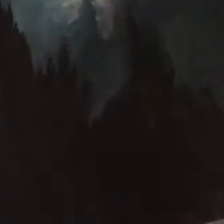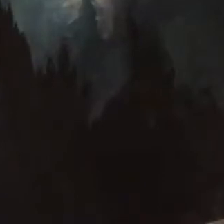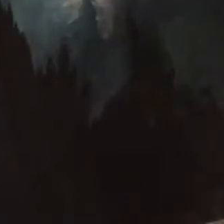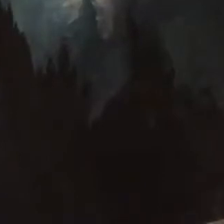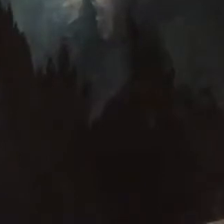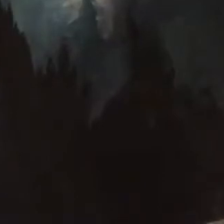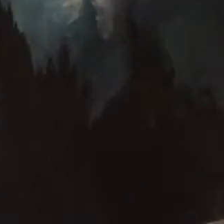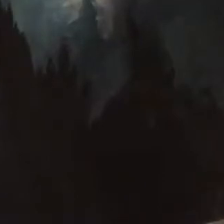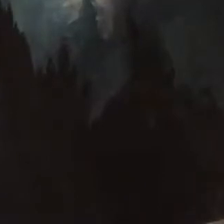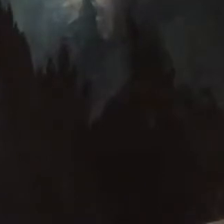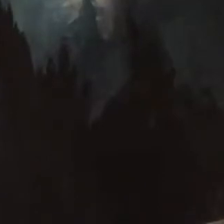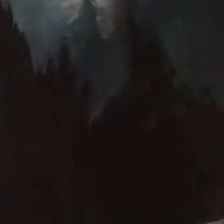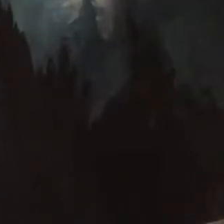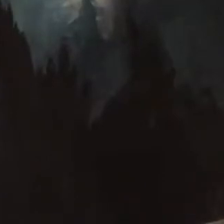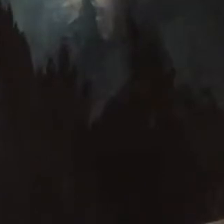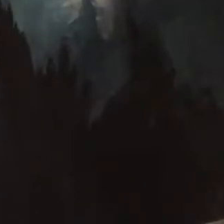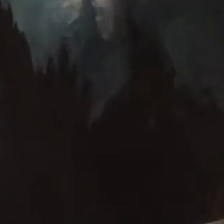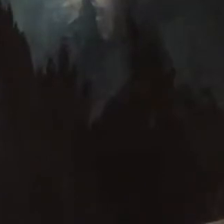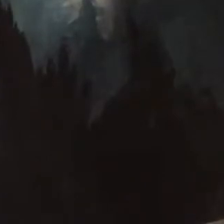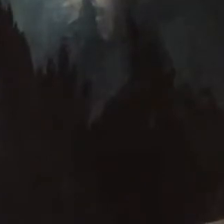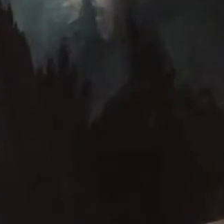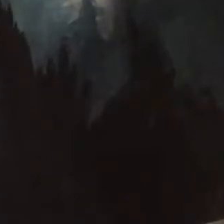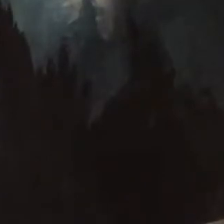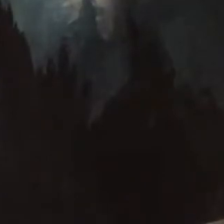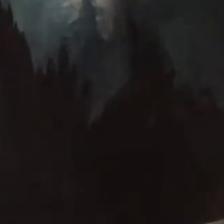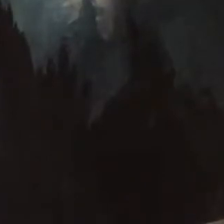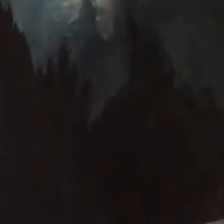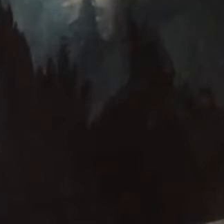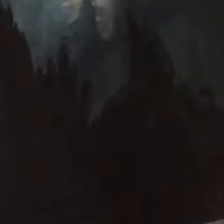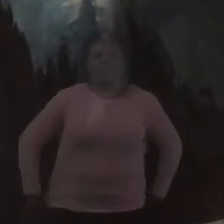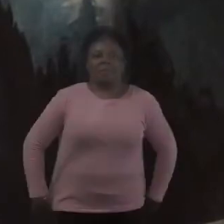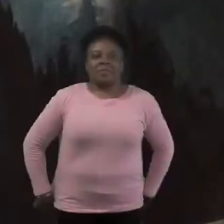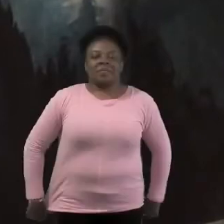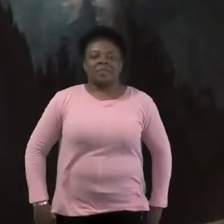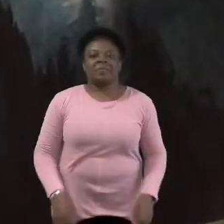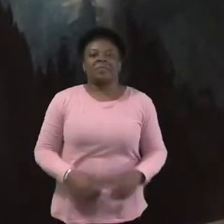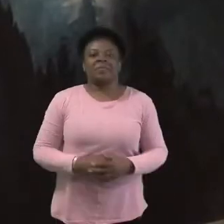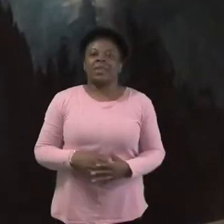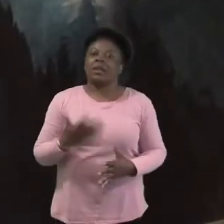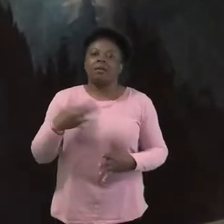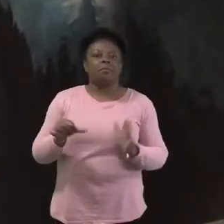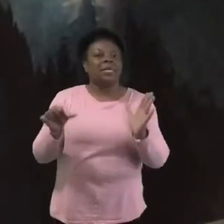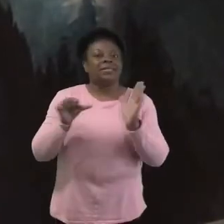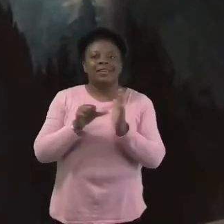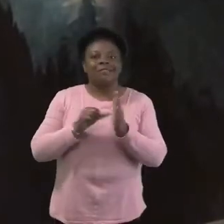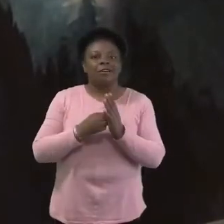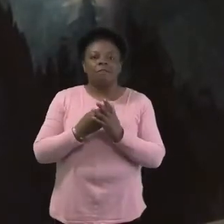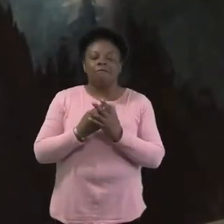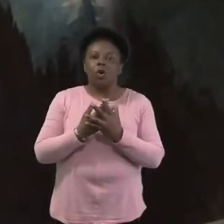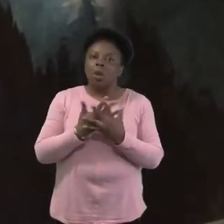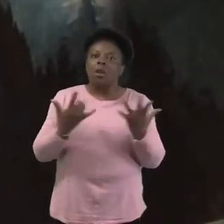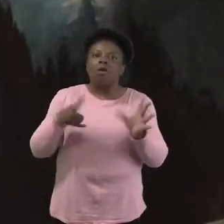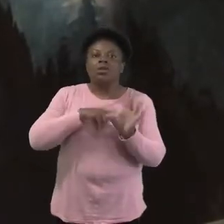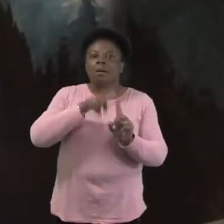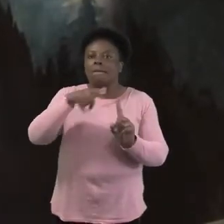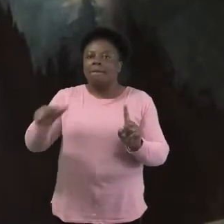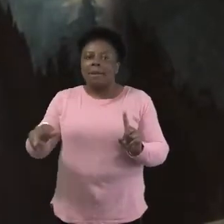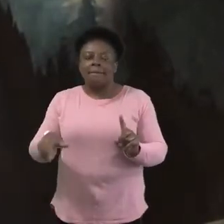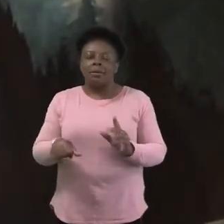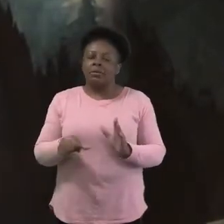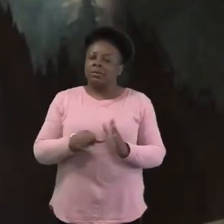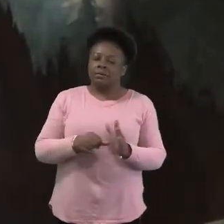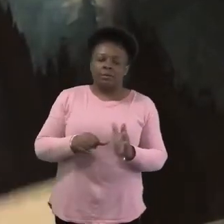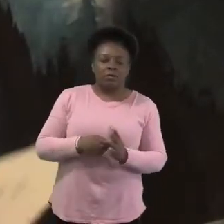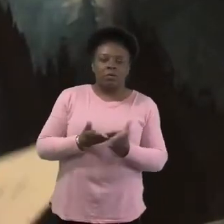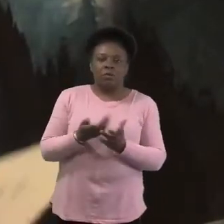a lot of people. Um, and a lot of people have suffered from the virus itself or the repercussions. Um, and the church has very much been affected